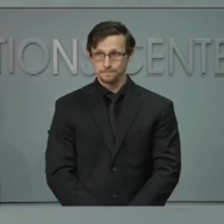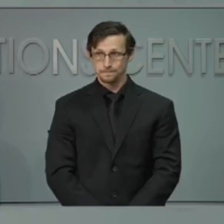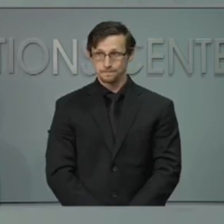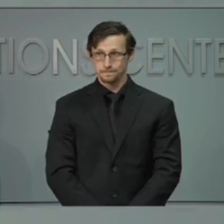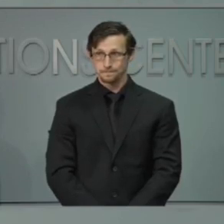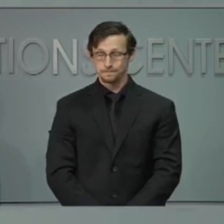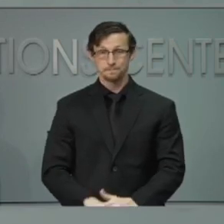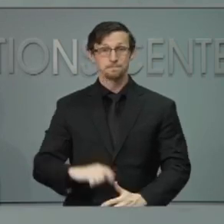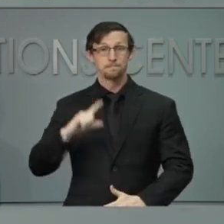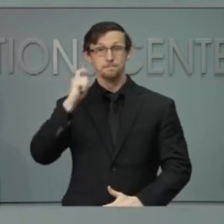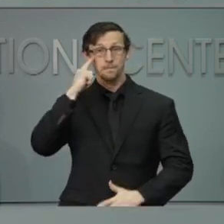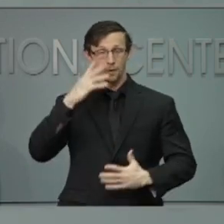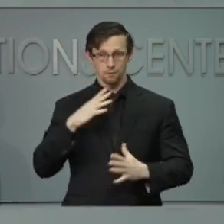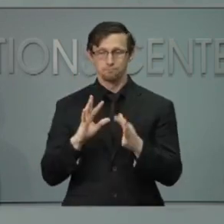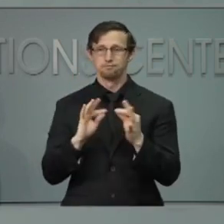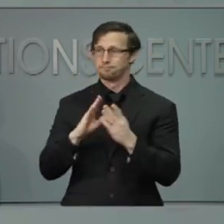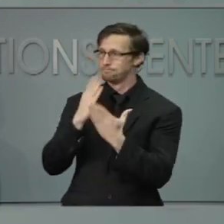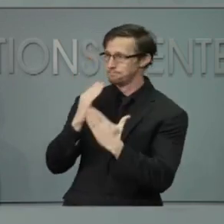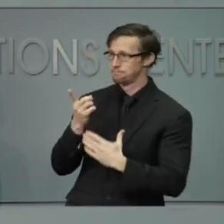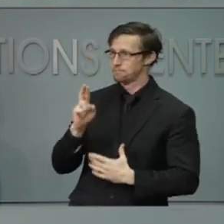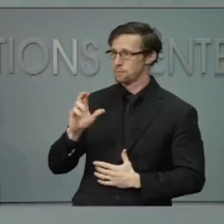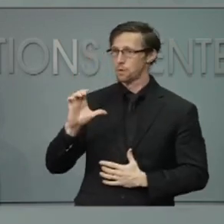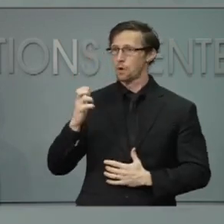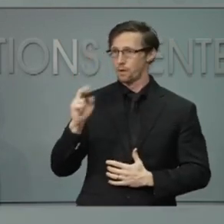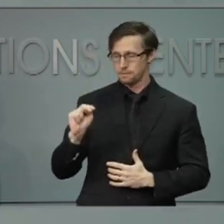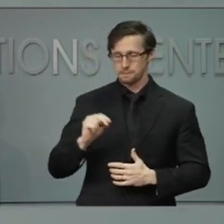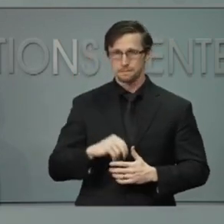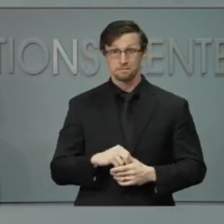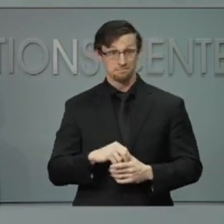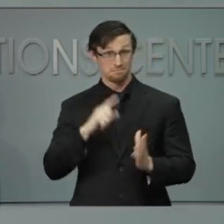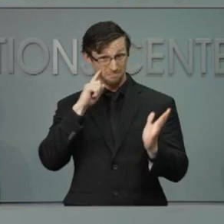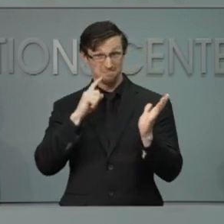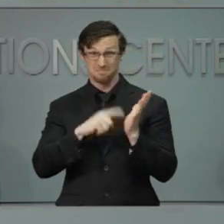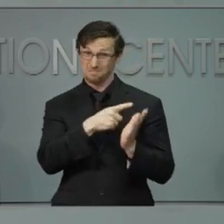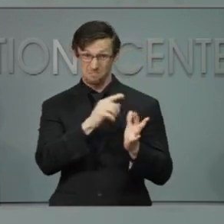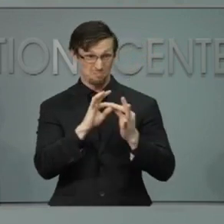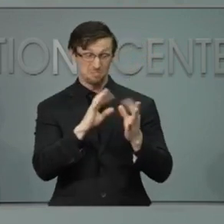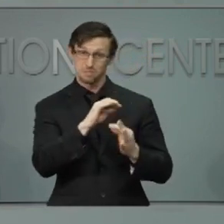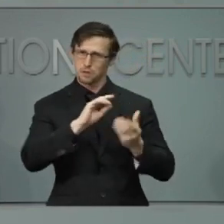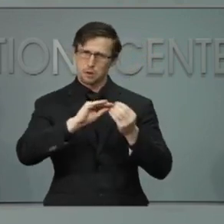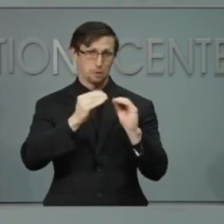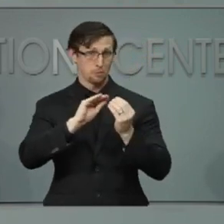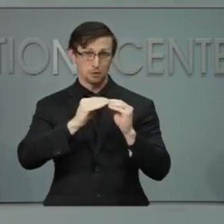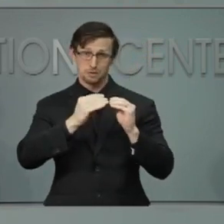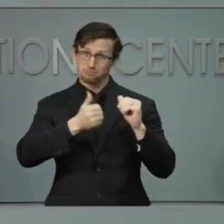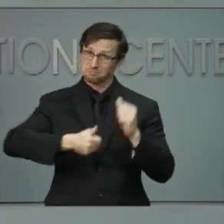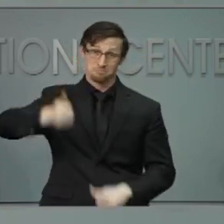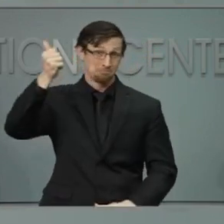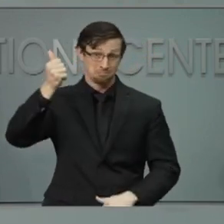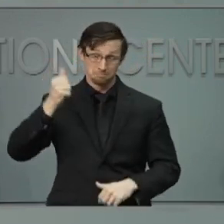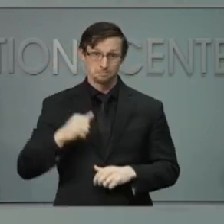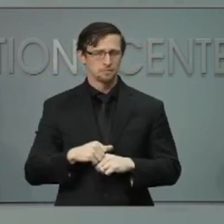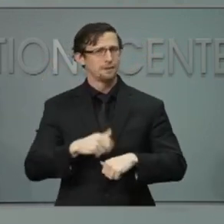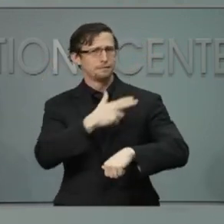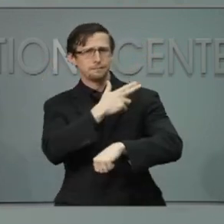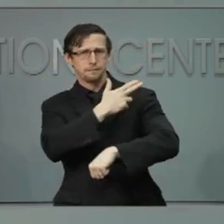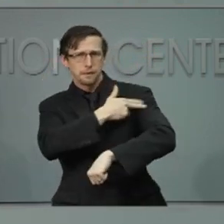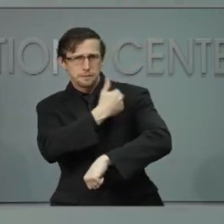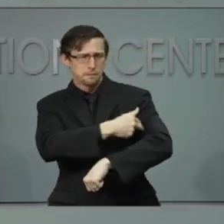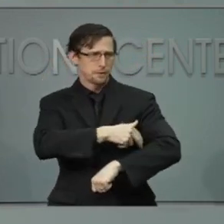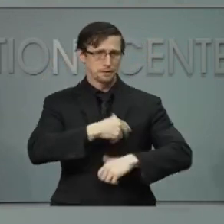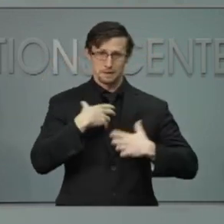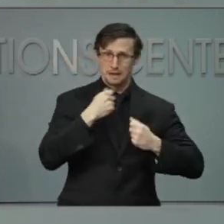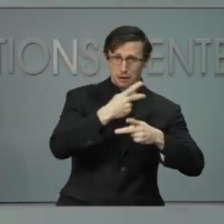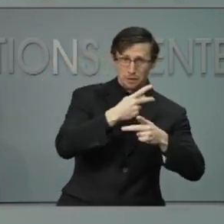Thank you, Dr. Cohen. As you can see, our numbers are too high. Hospitals and health care workers are